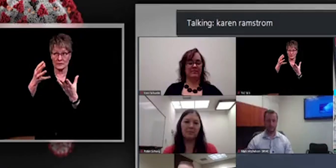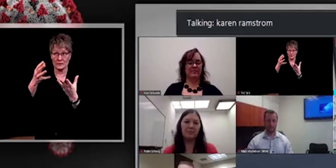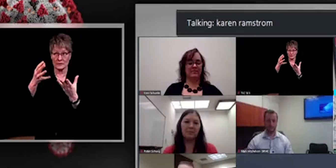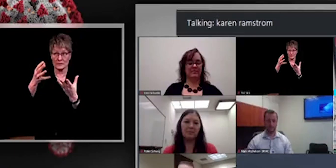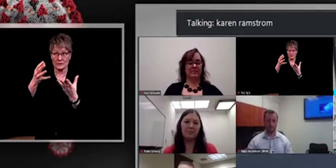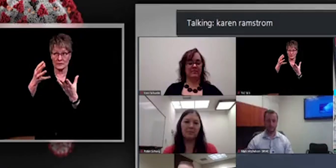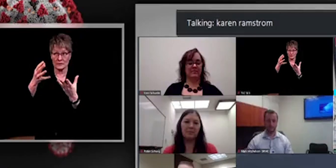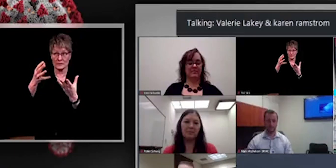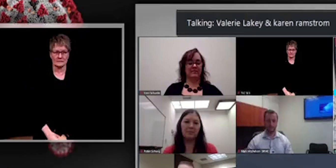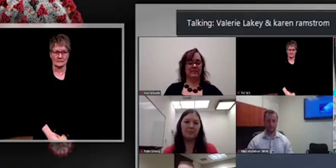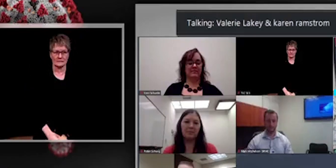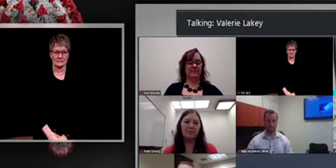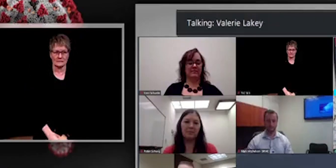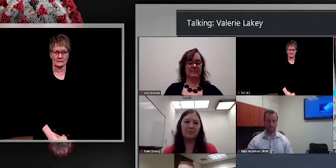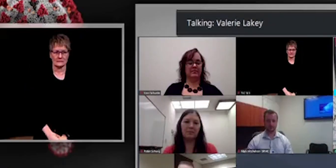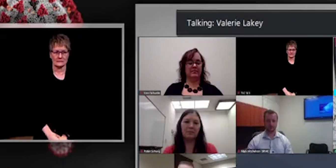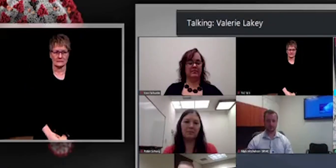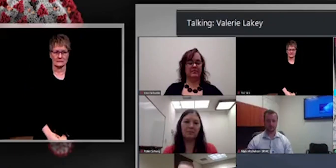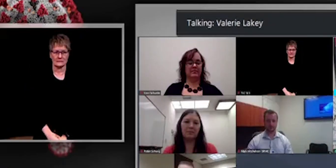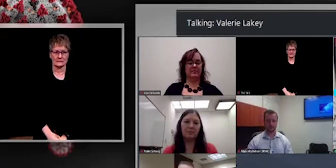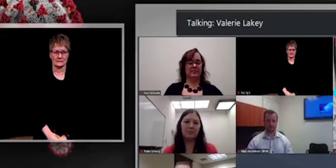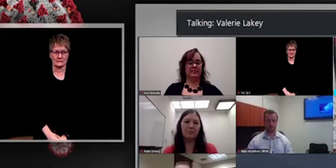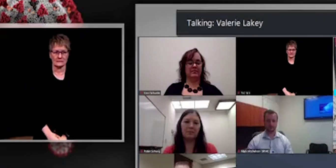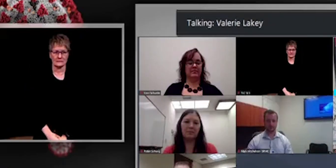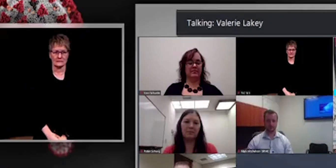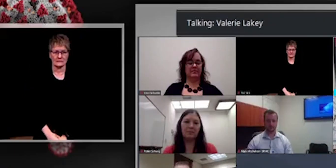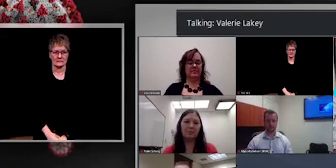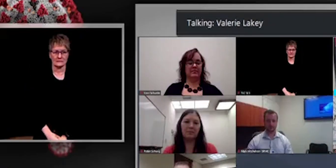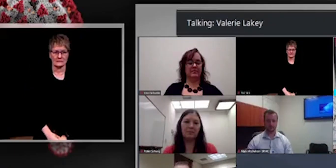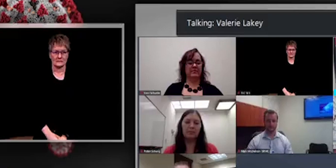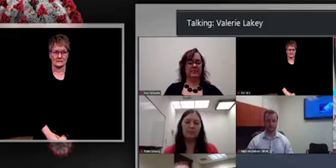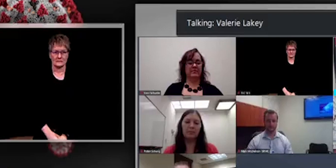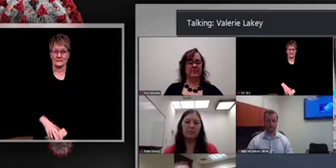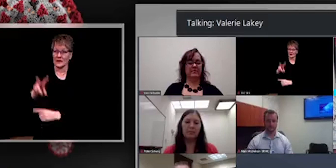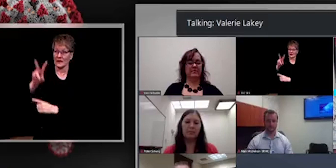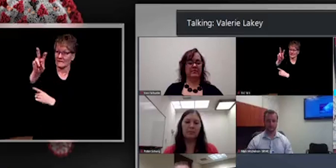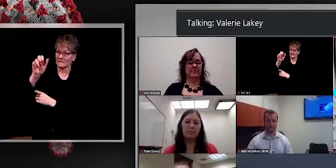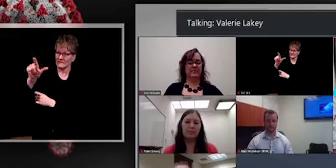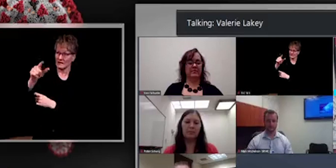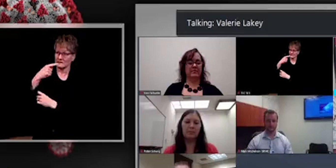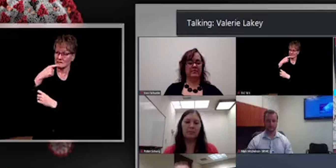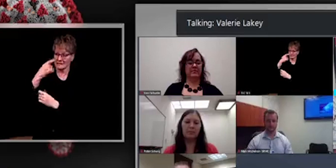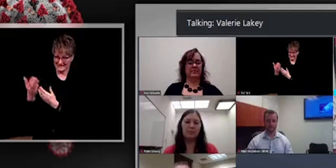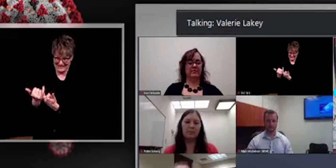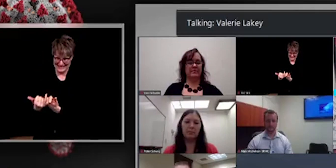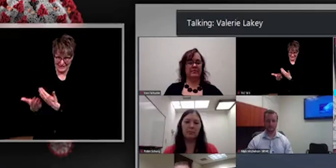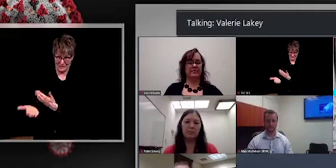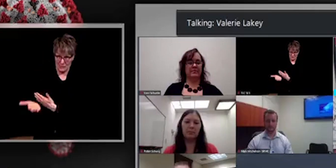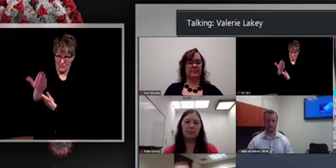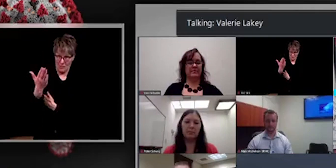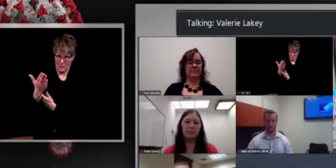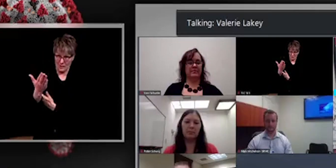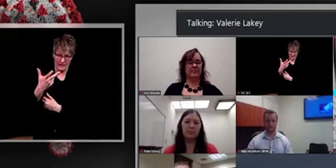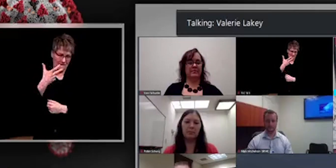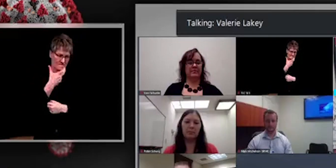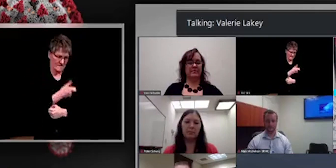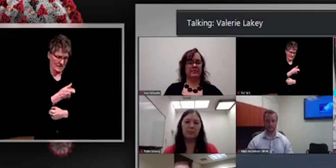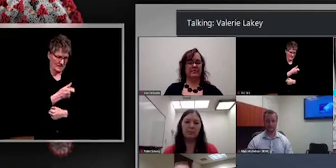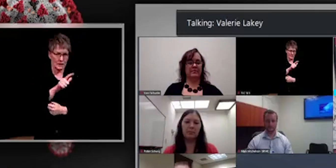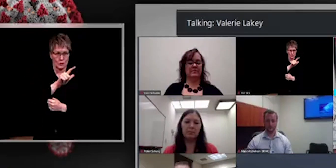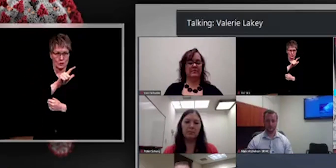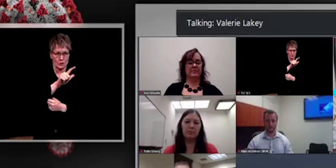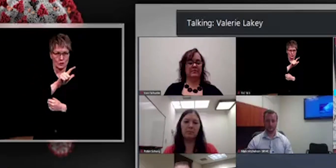I have done, I believe 25 this morning and there's another 25 tomorrow.